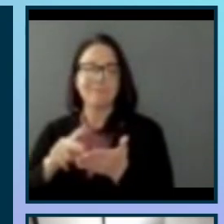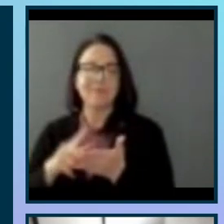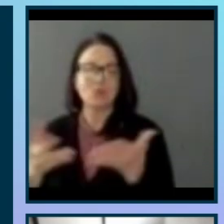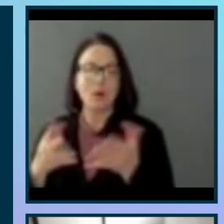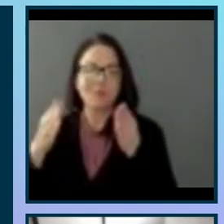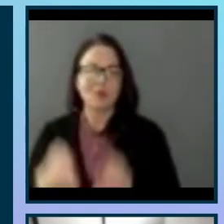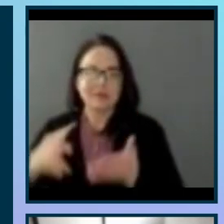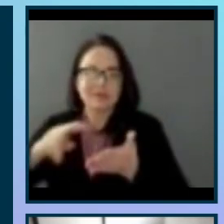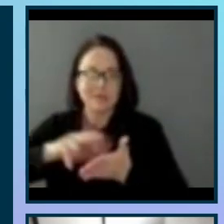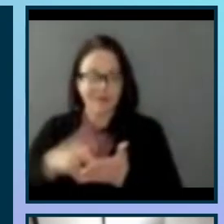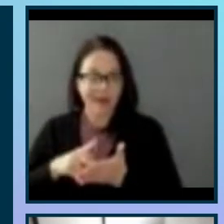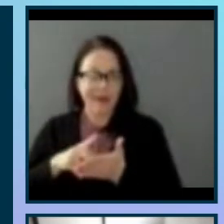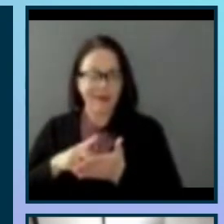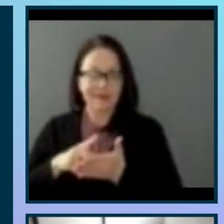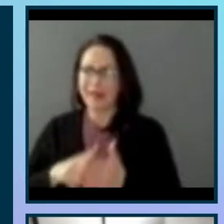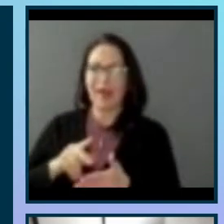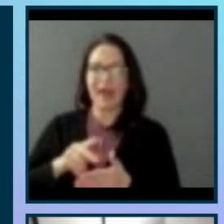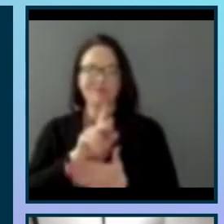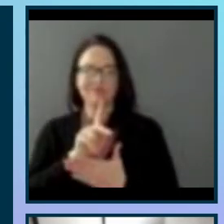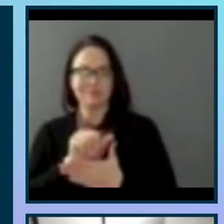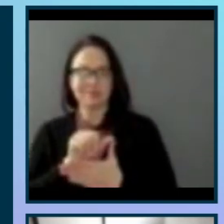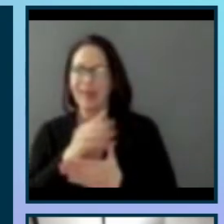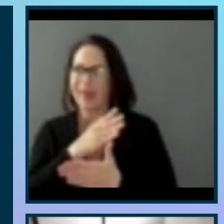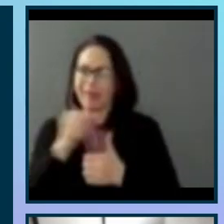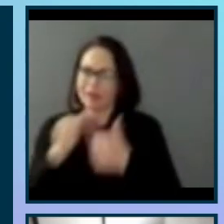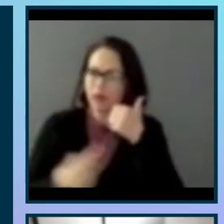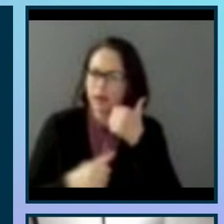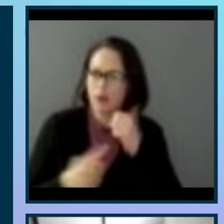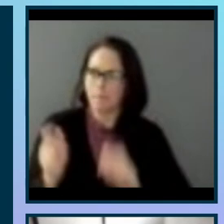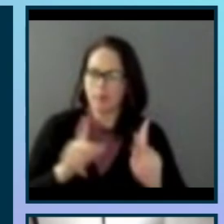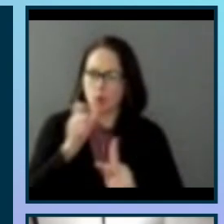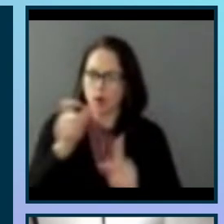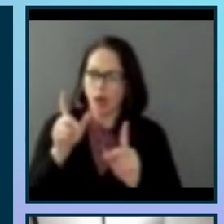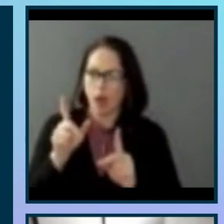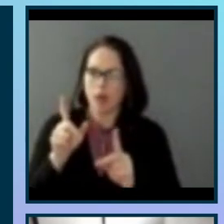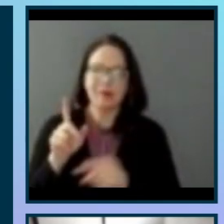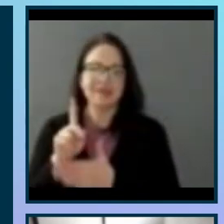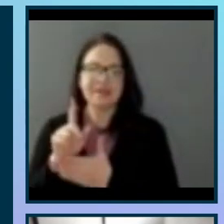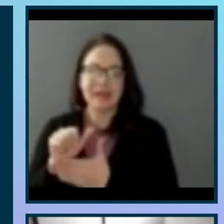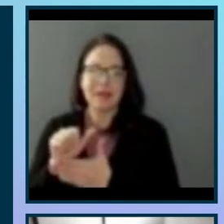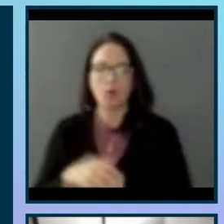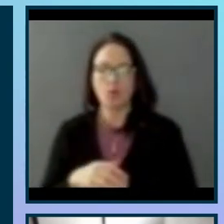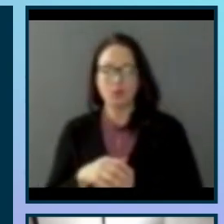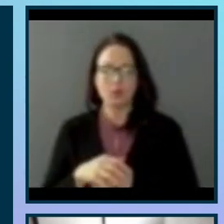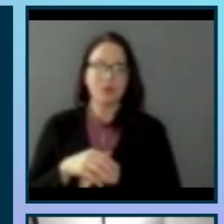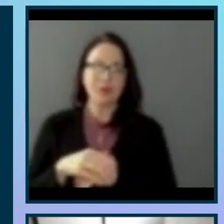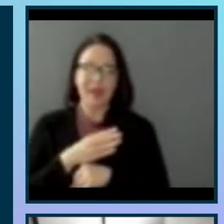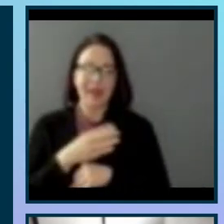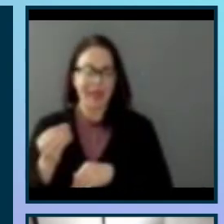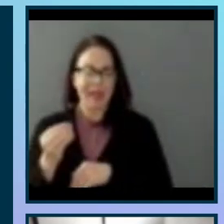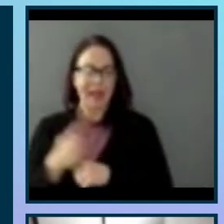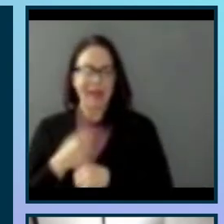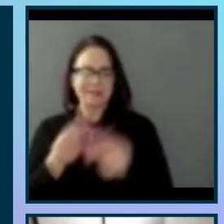as inferior to the non-disabled. Ableism is systematic. The institutional devaluing of bodies and